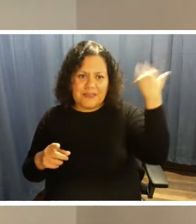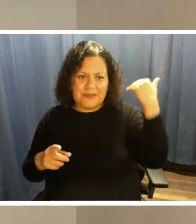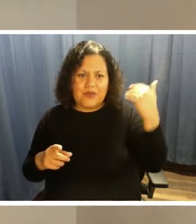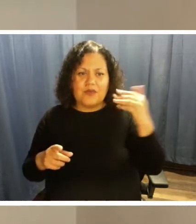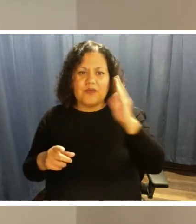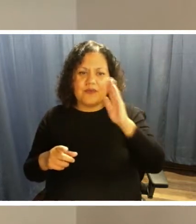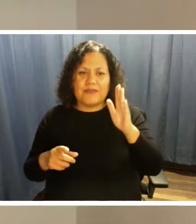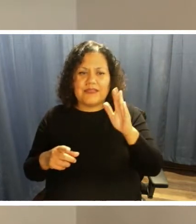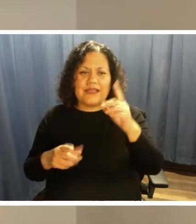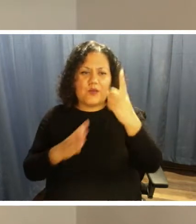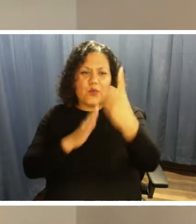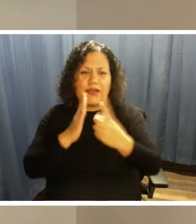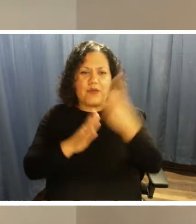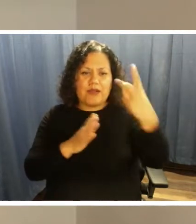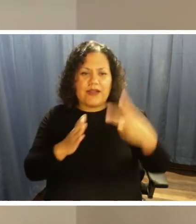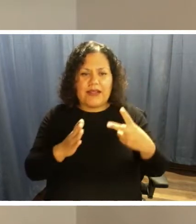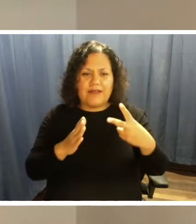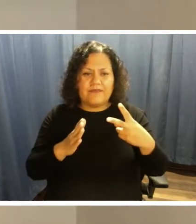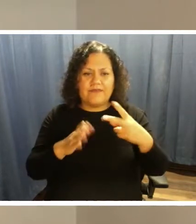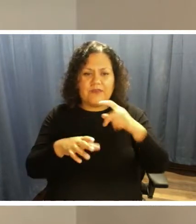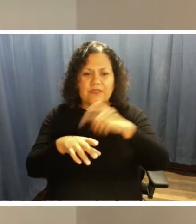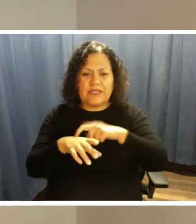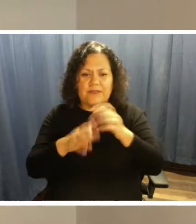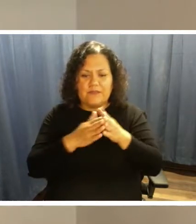a half was the length that we could be on the van.